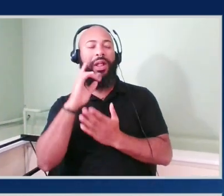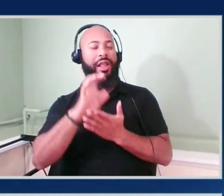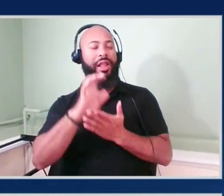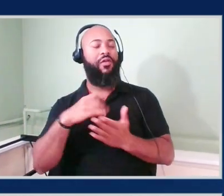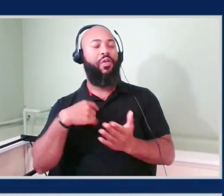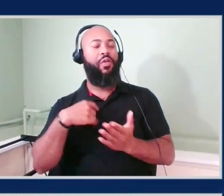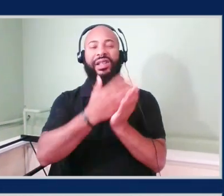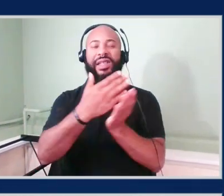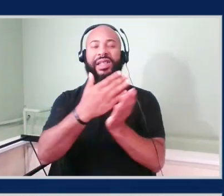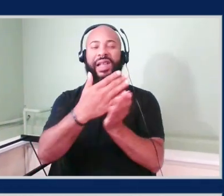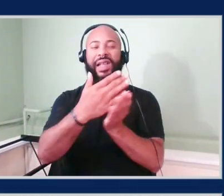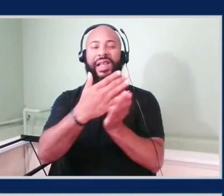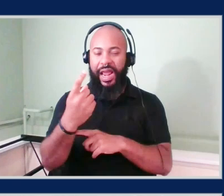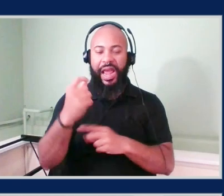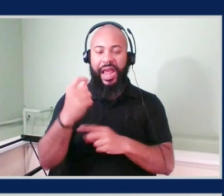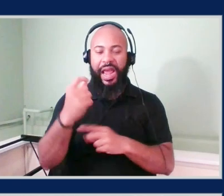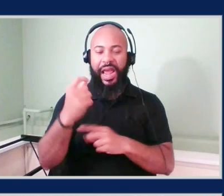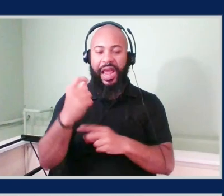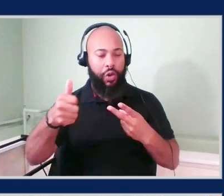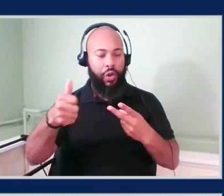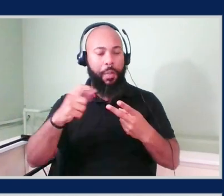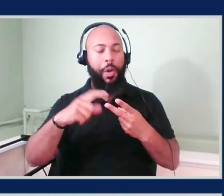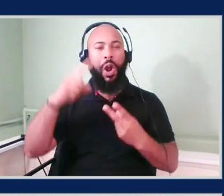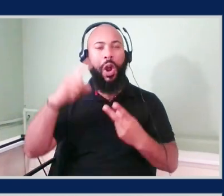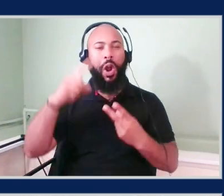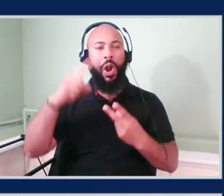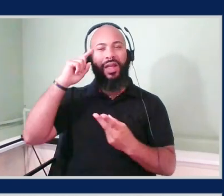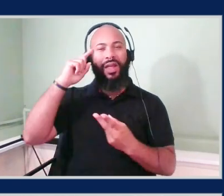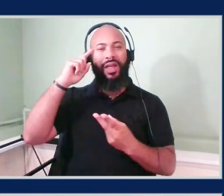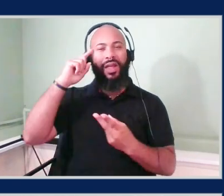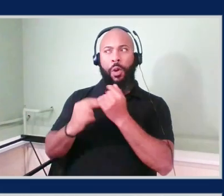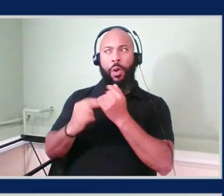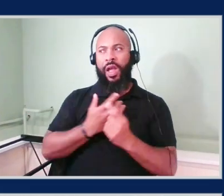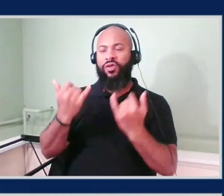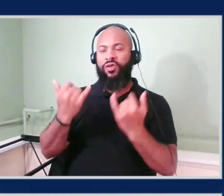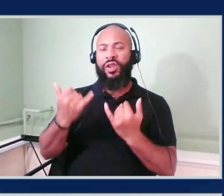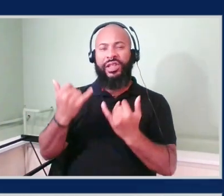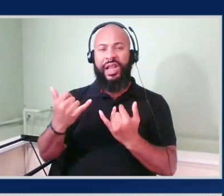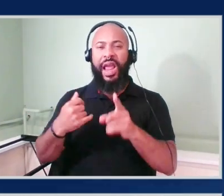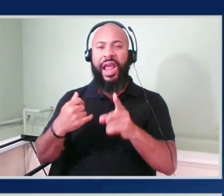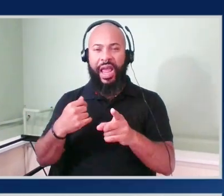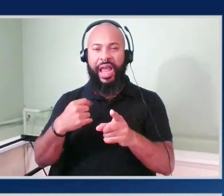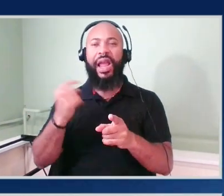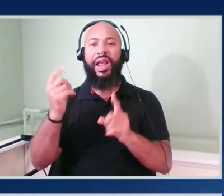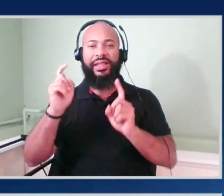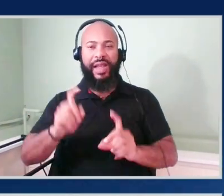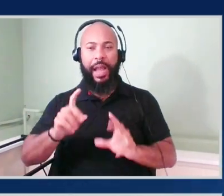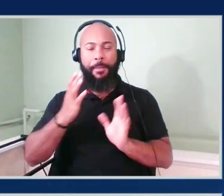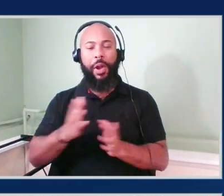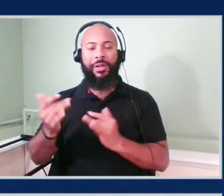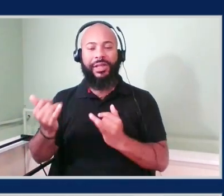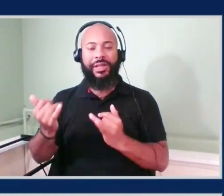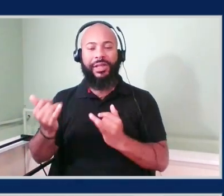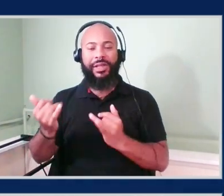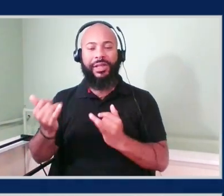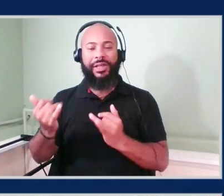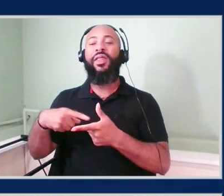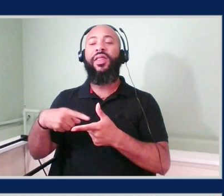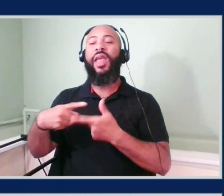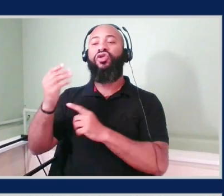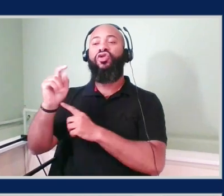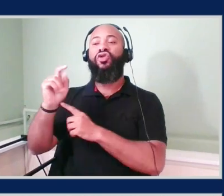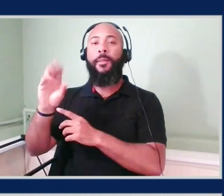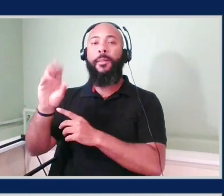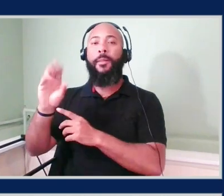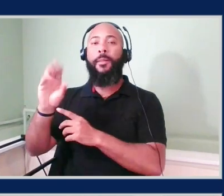all tomorrow. I think both of ours for exam prep are today and then we have the chat bot stuff happening tomorrow. Sounds about right. Yep. So on top of the AWS training